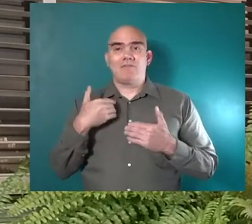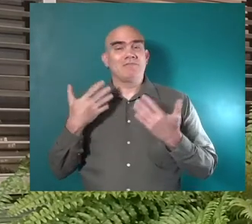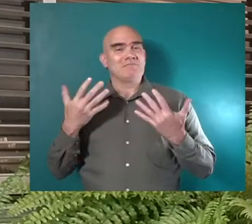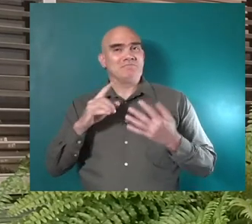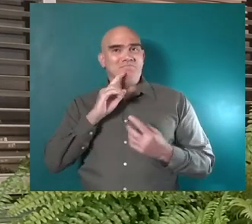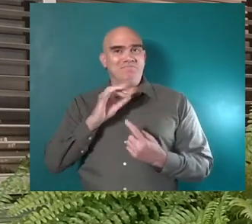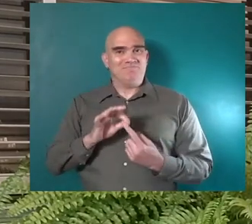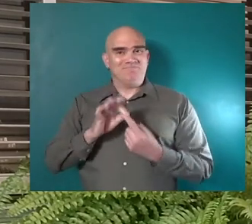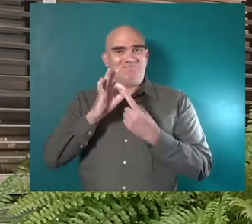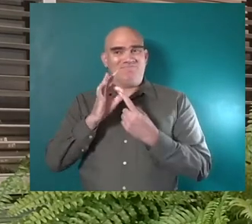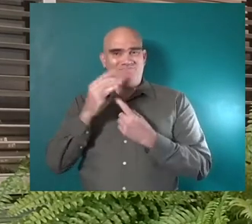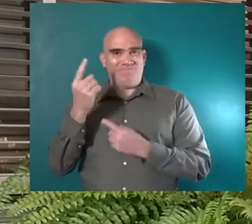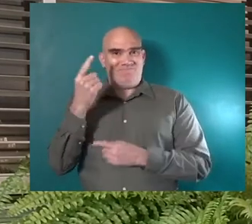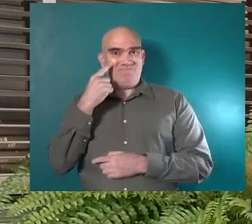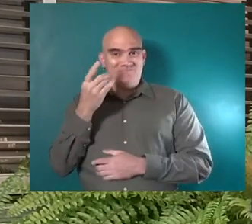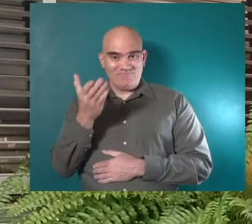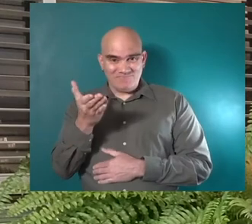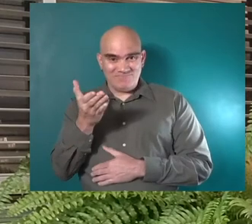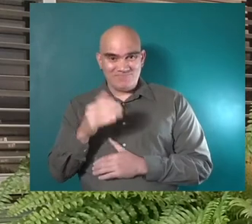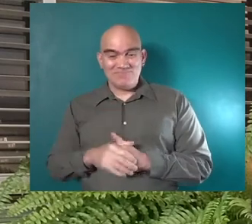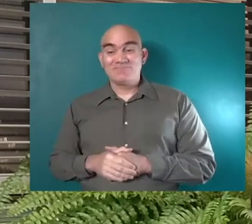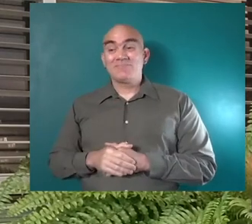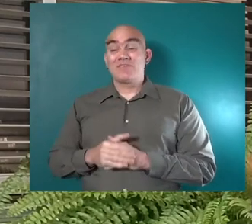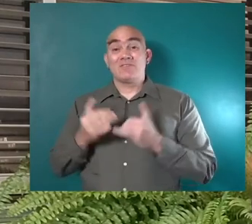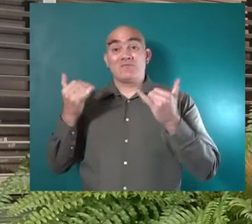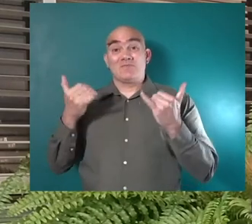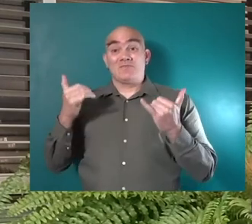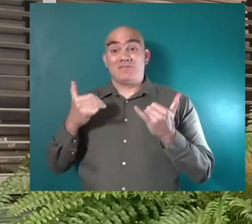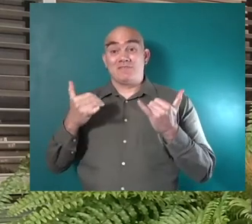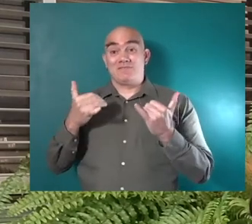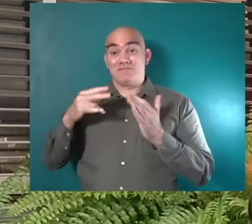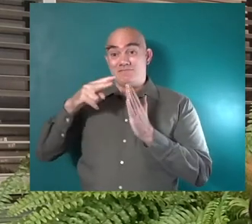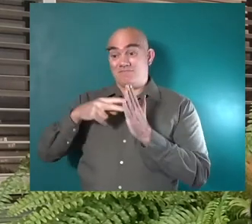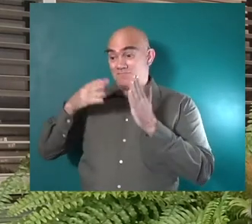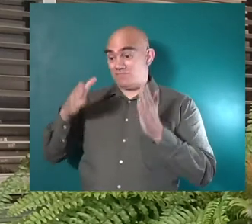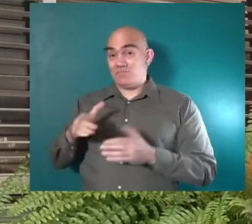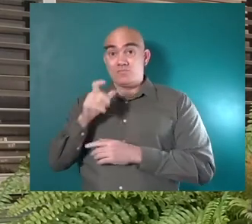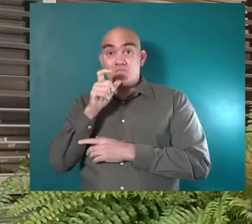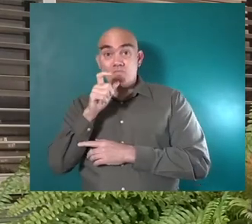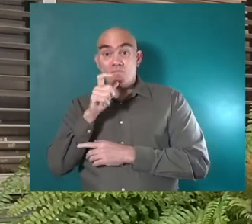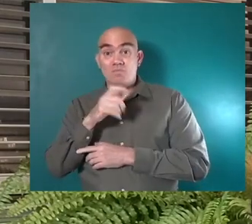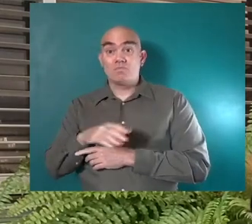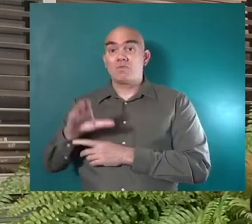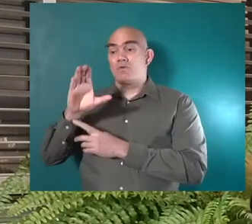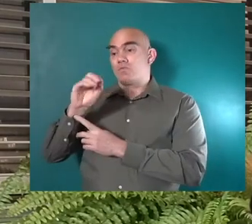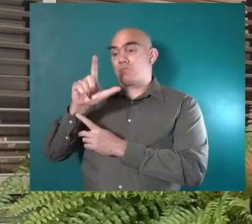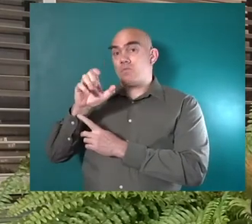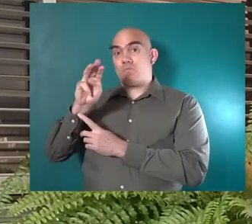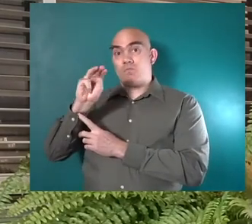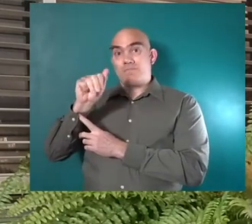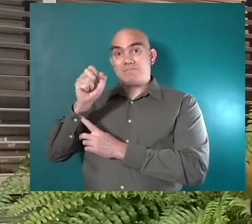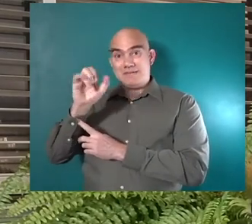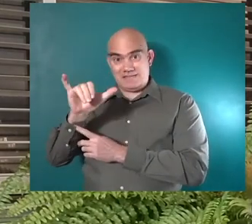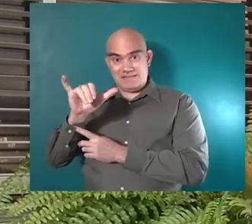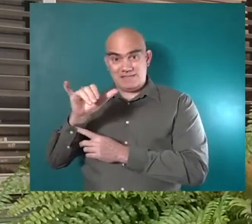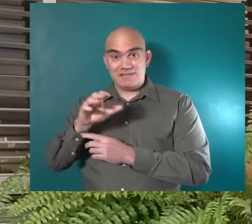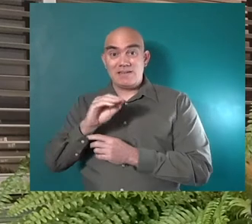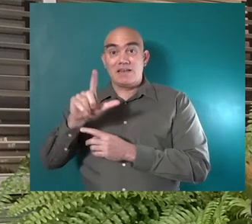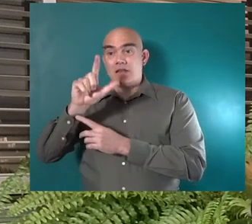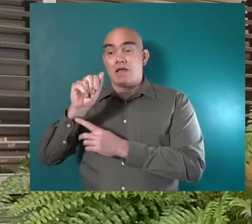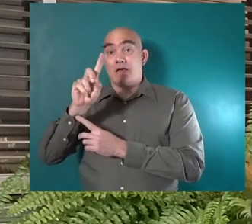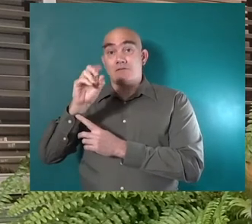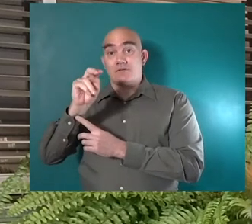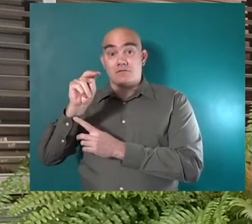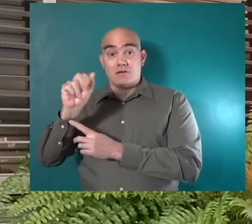We're in for a real treat. Today's readers are Cole